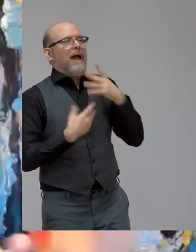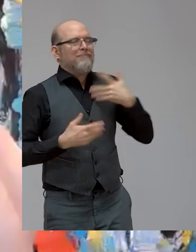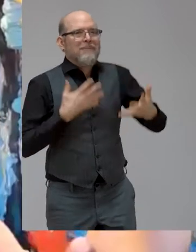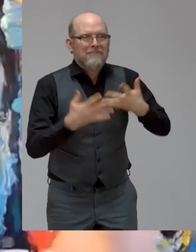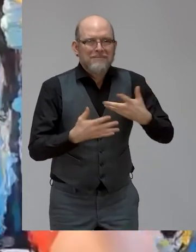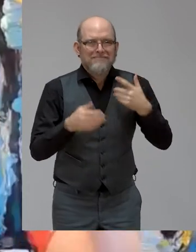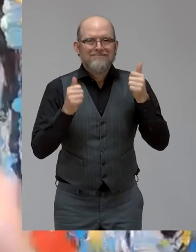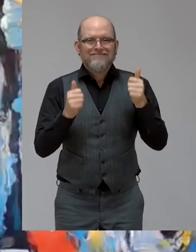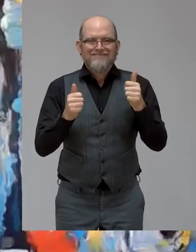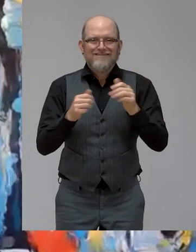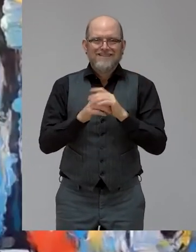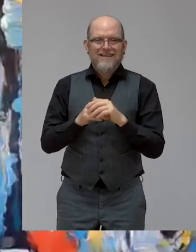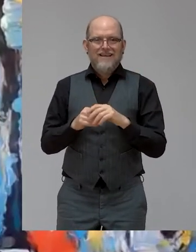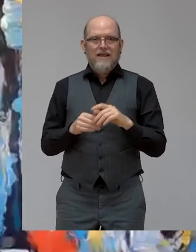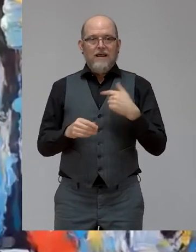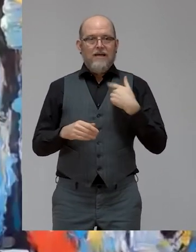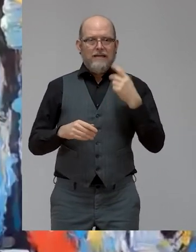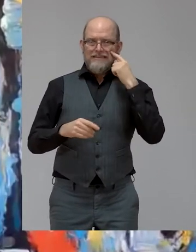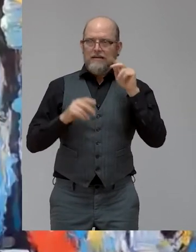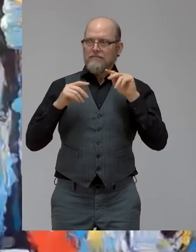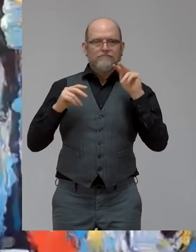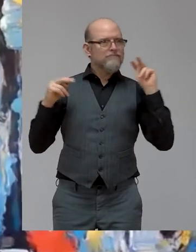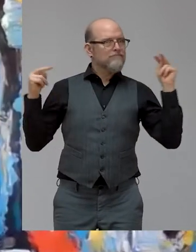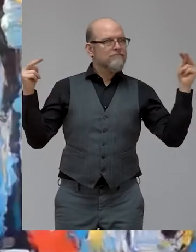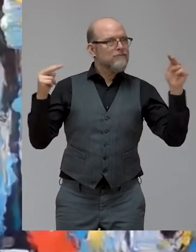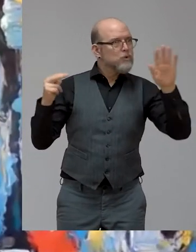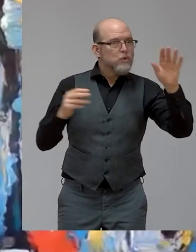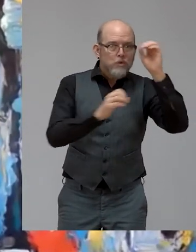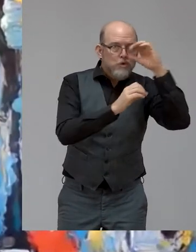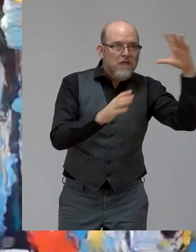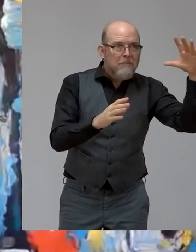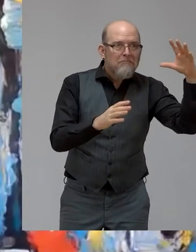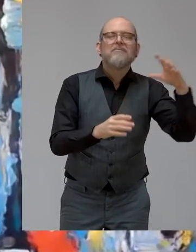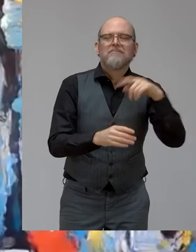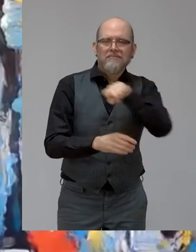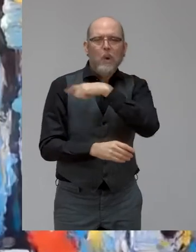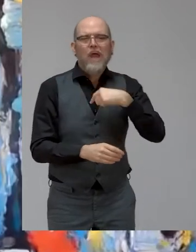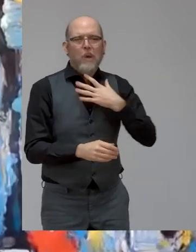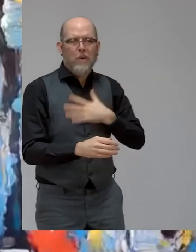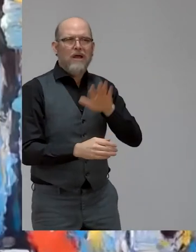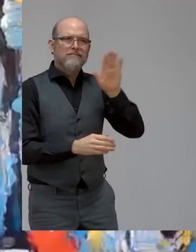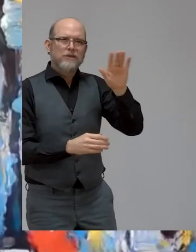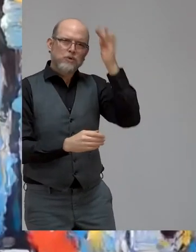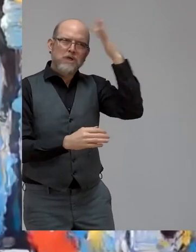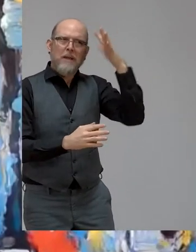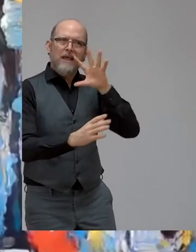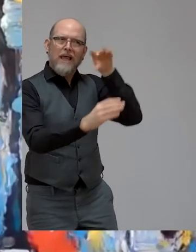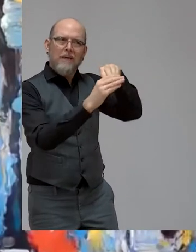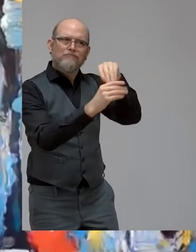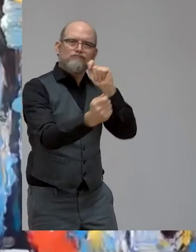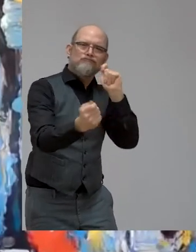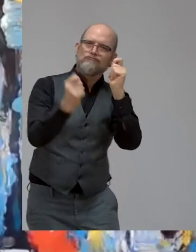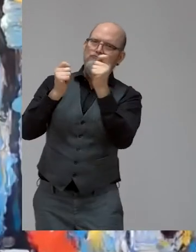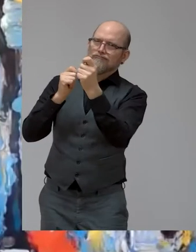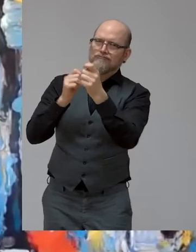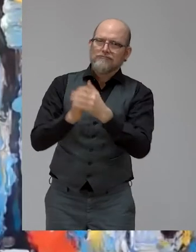fulfillment of your dream. And I would like to invite my next dreamer. And again, I'm